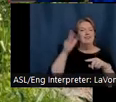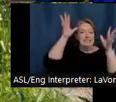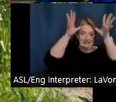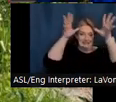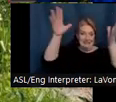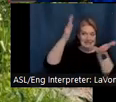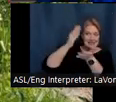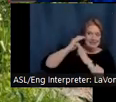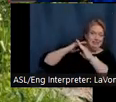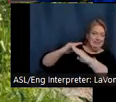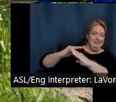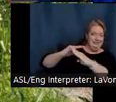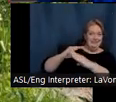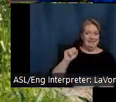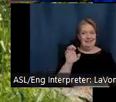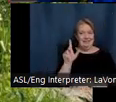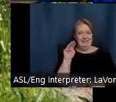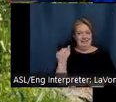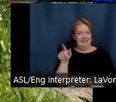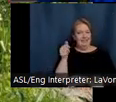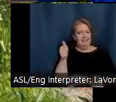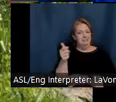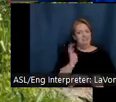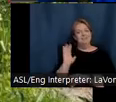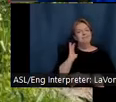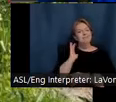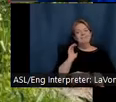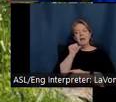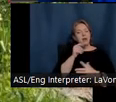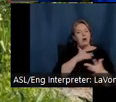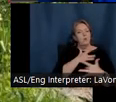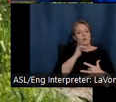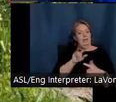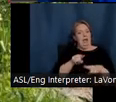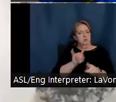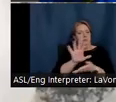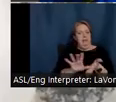something that Selma didn't have to worry too much about when she arrived.